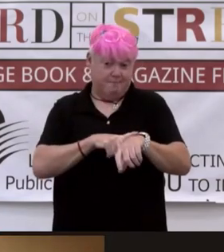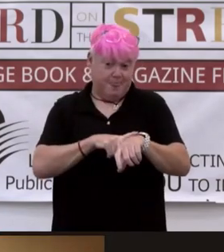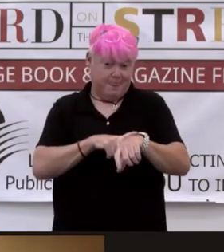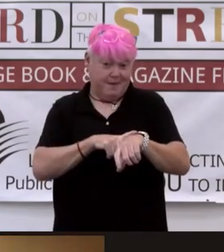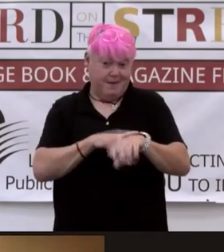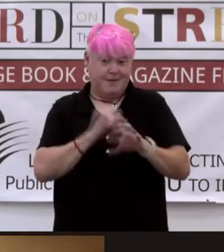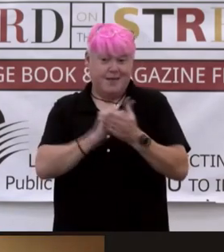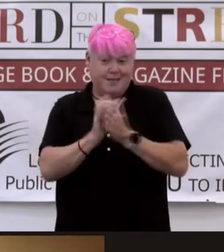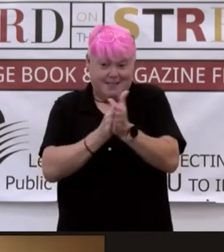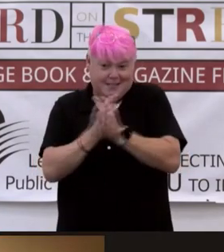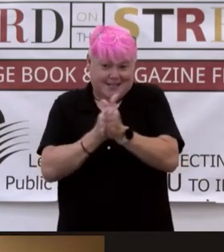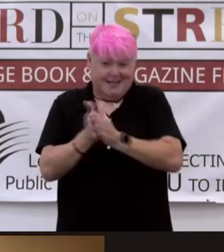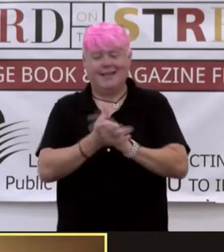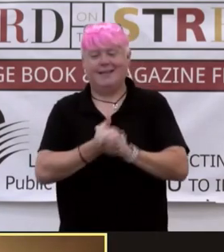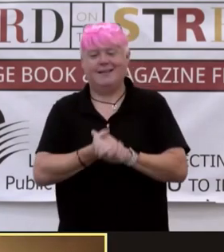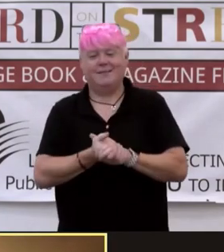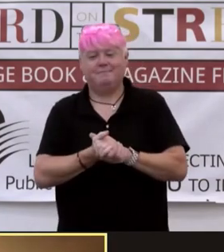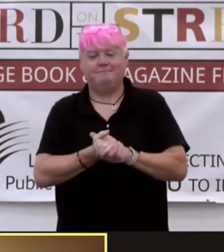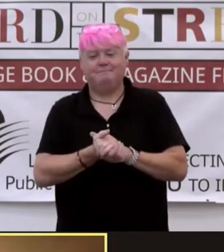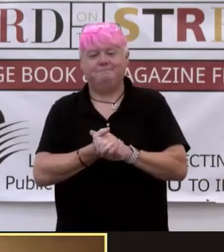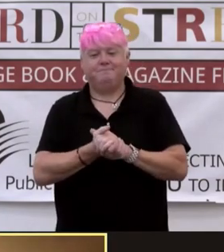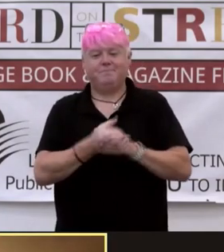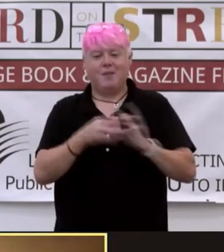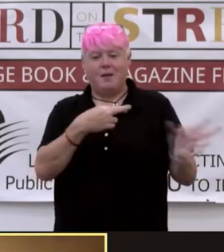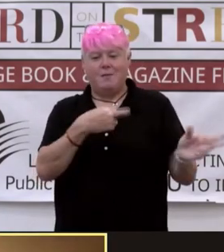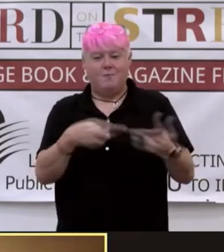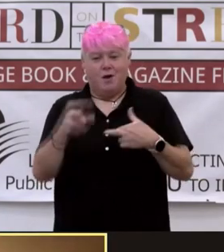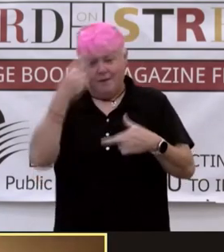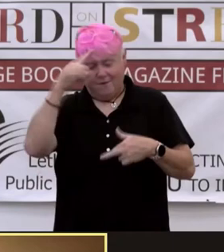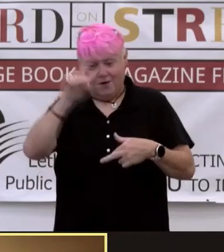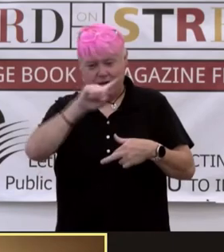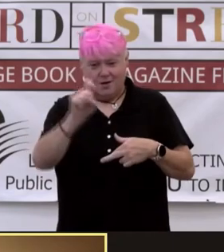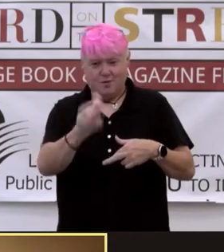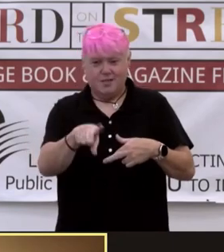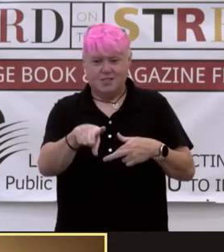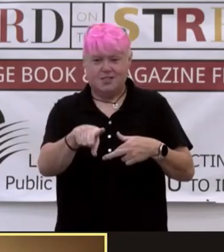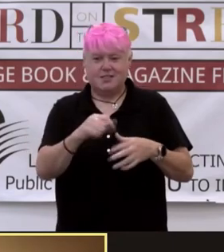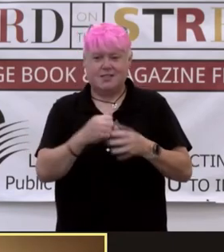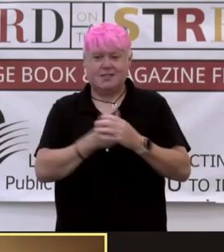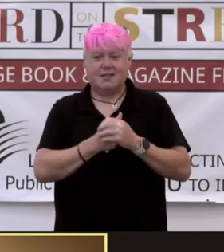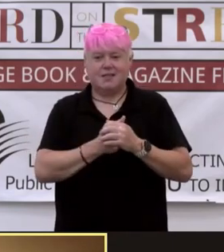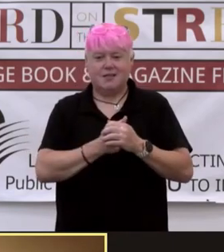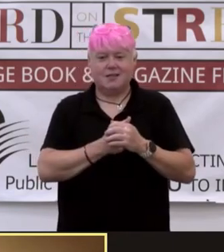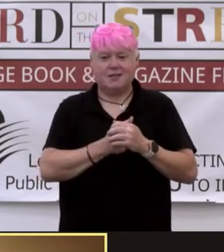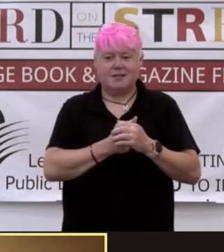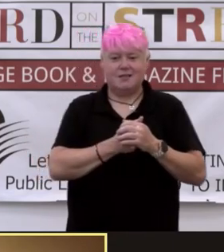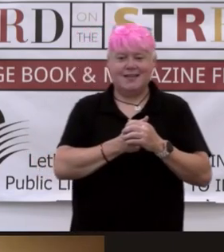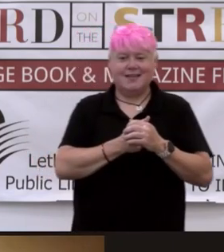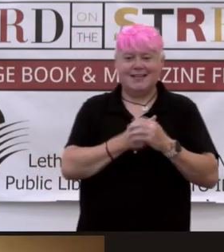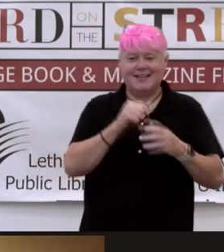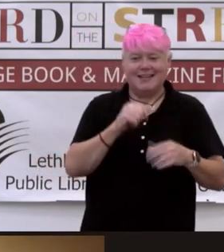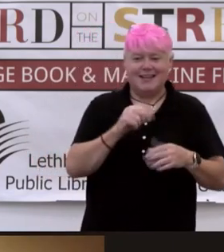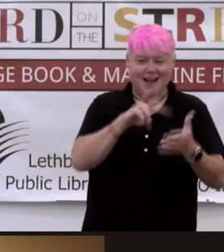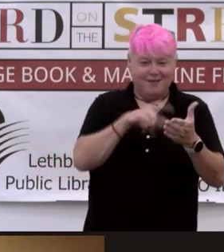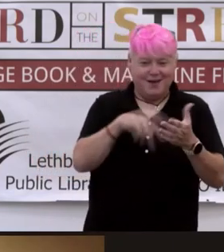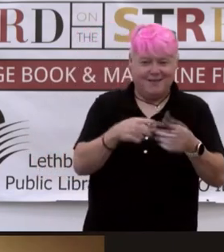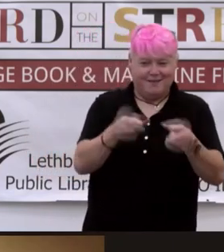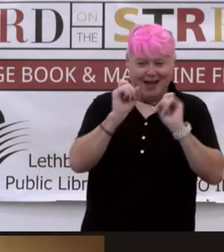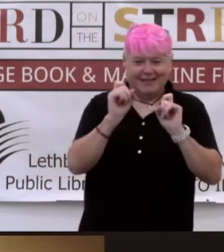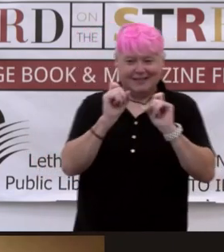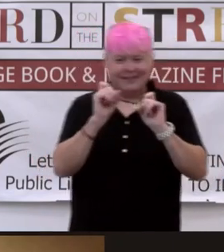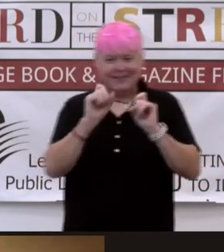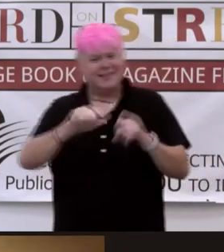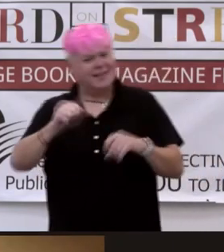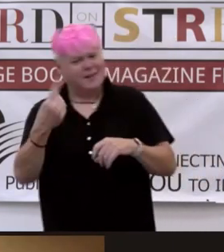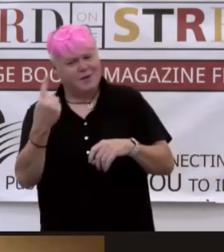that's exciting. Okay, so I'm ready for any questions if you have them. I realize I've read a bit fast. No worries. No worries. Does anybody have